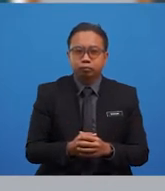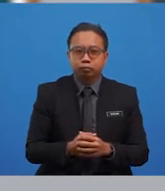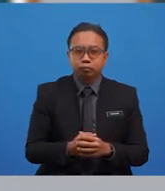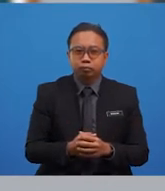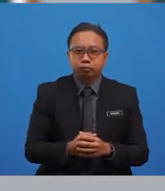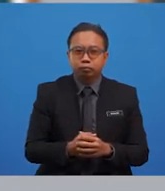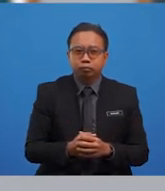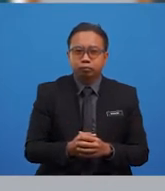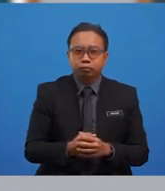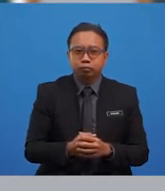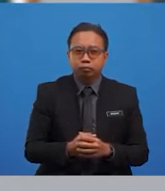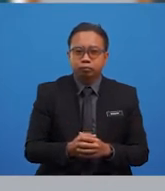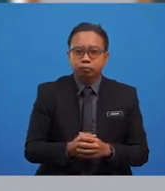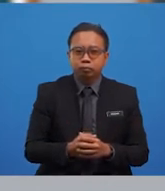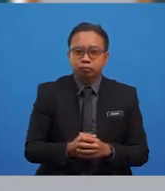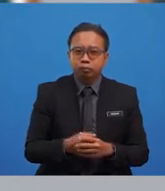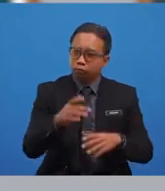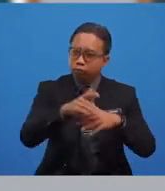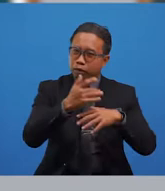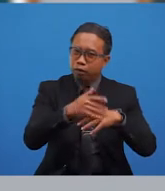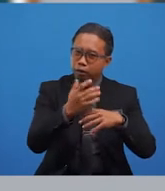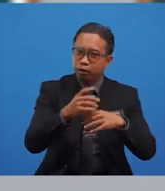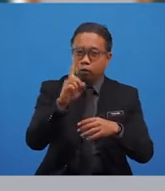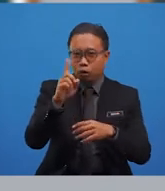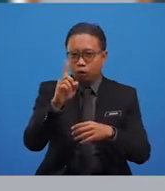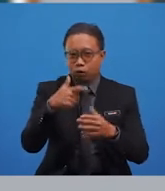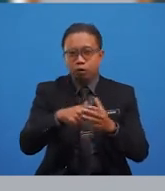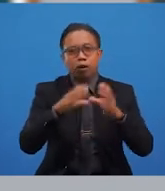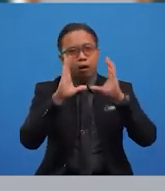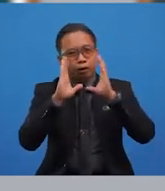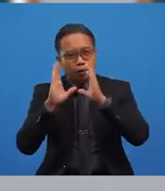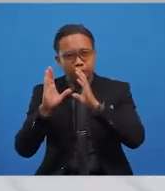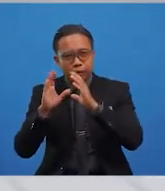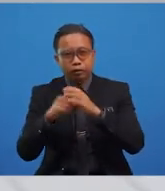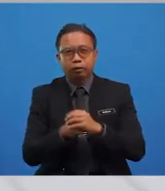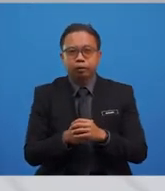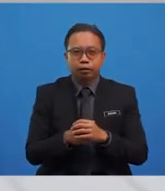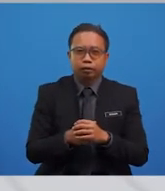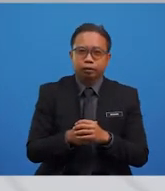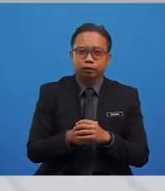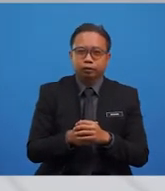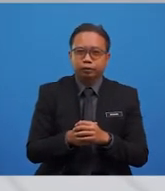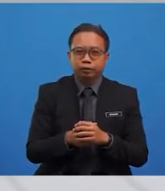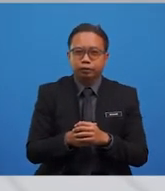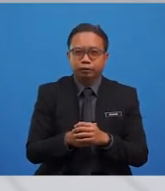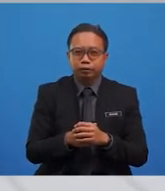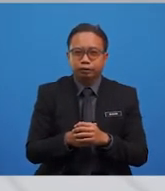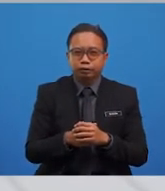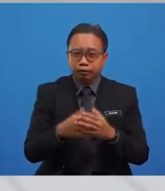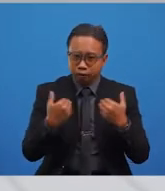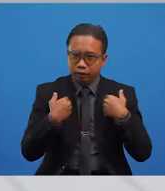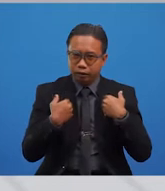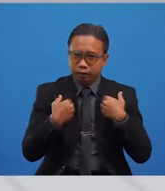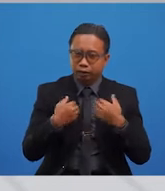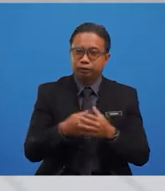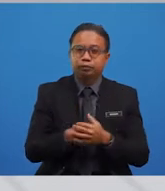time? All right. One, two, three. Grand Vise, there you are. I'm here, Miss